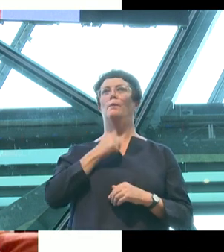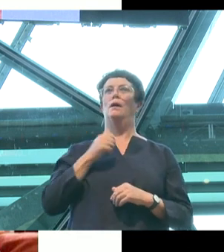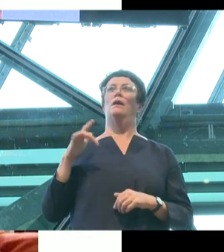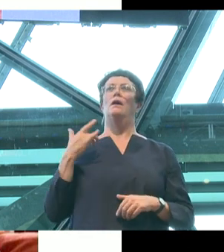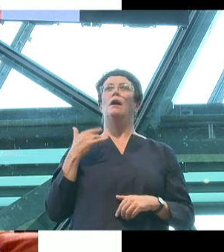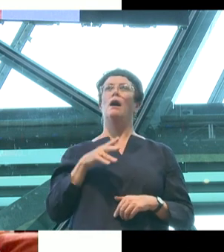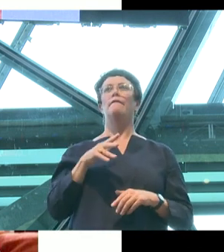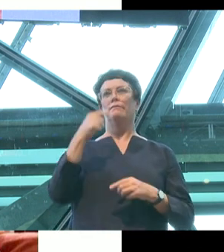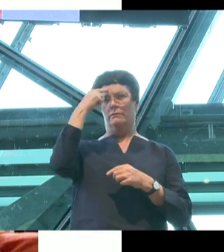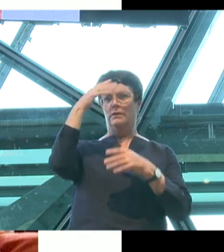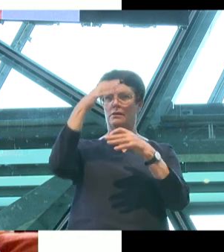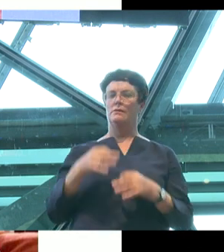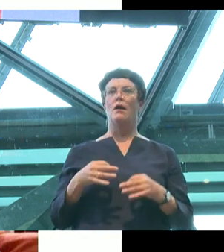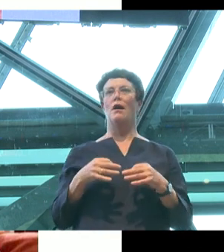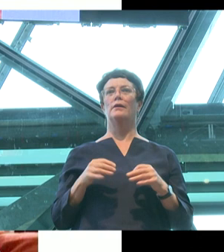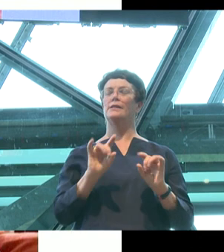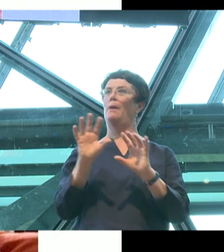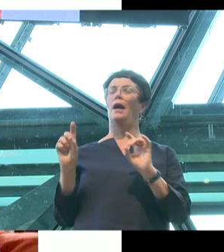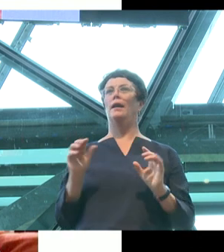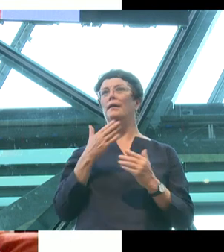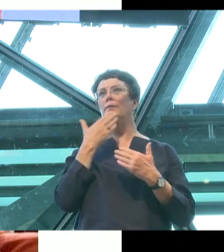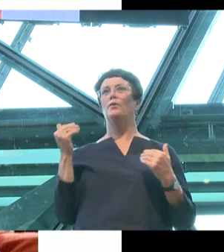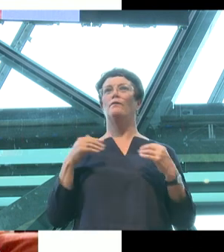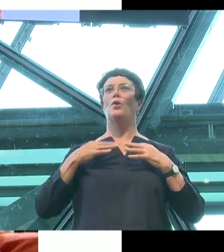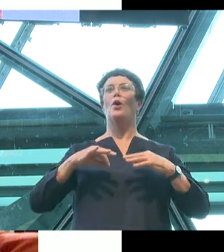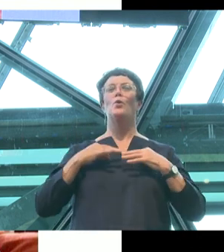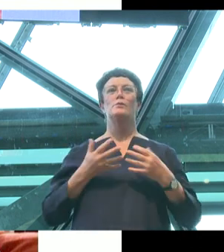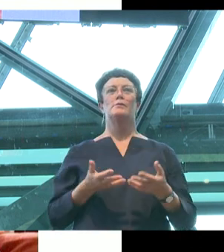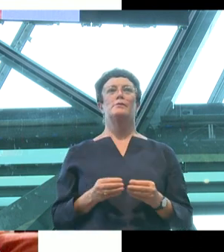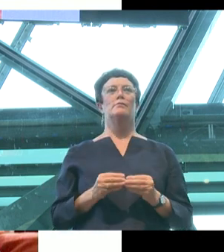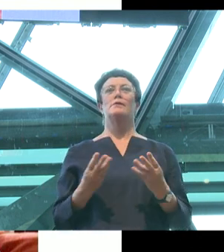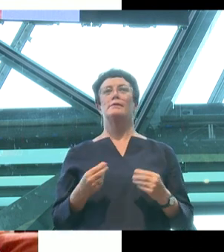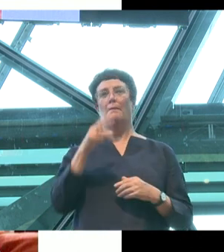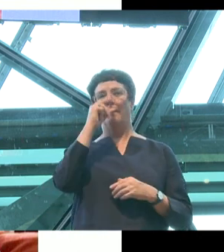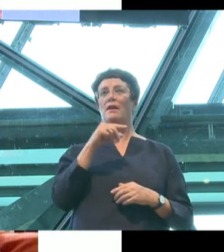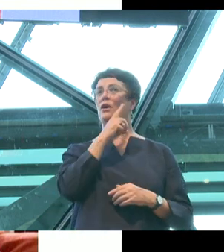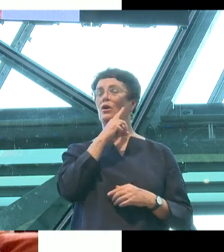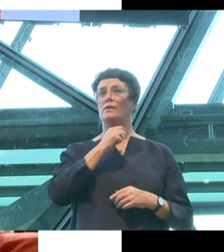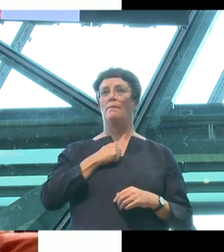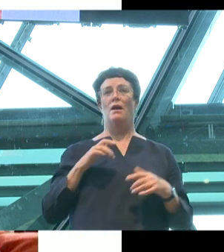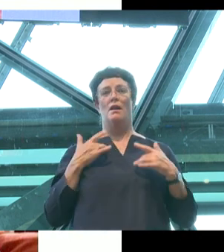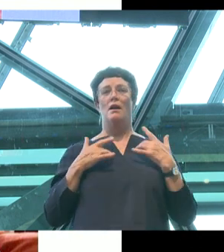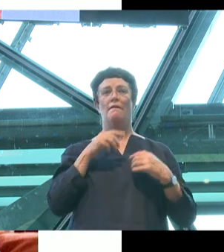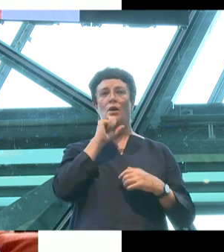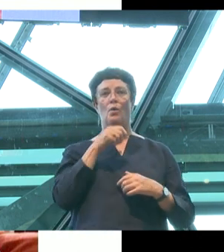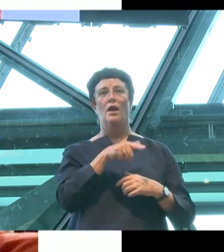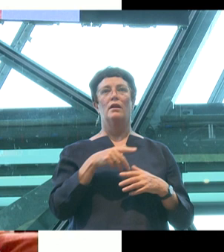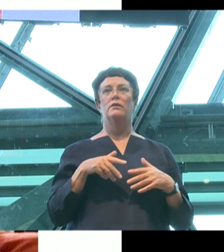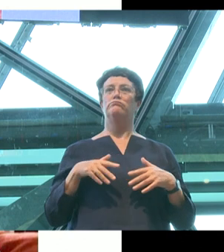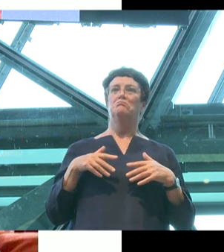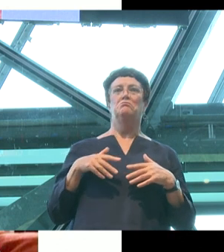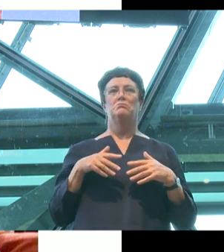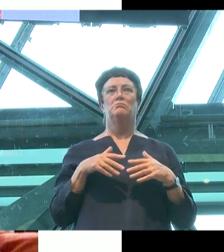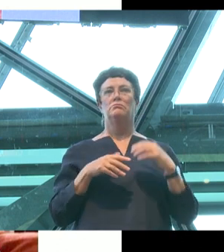choosing some of the sparkliest clothes available to them. That some of the young girls in my life are choosing sports that they would have been teased for playing a